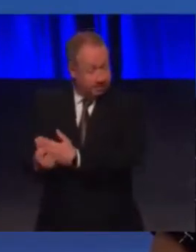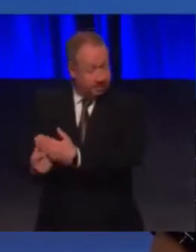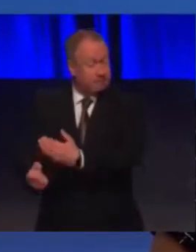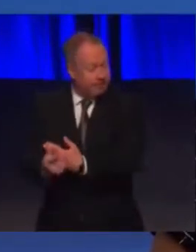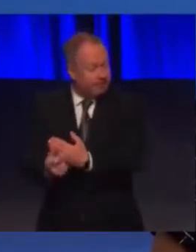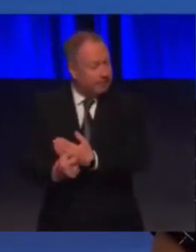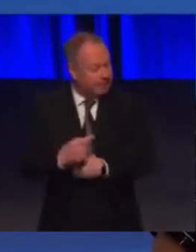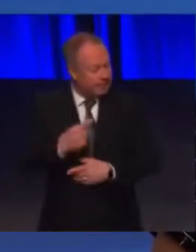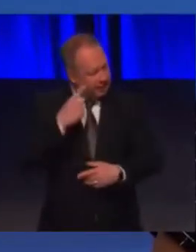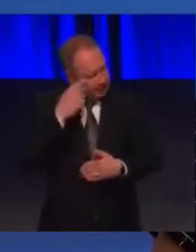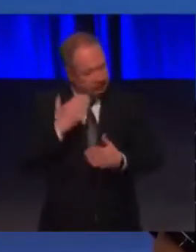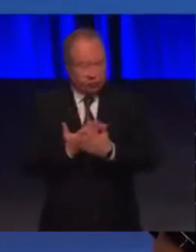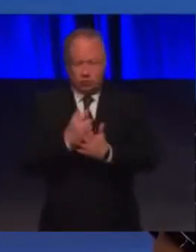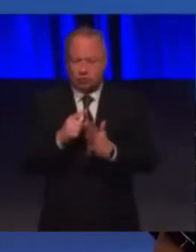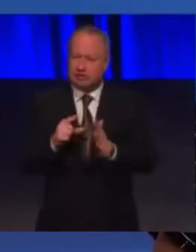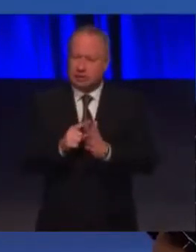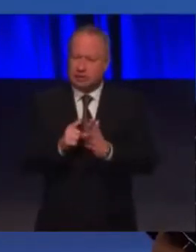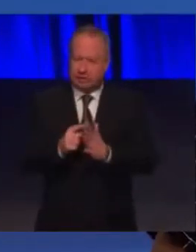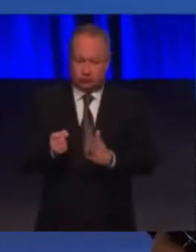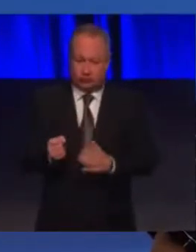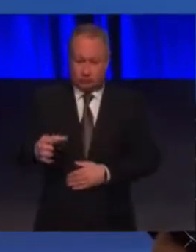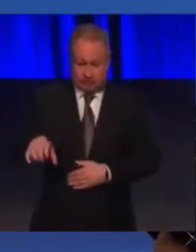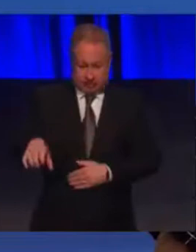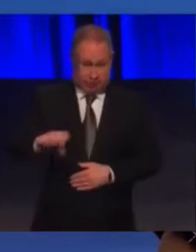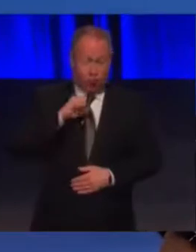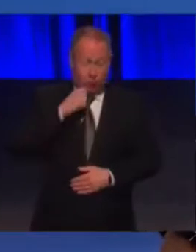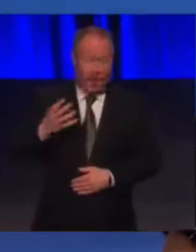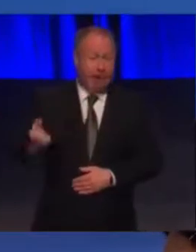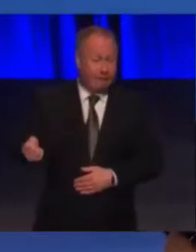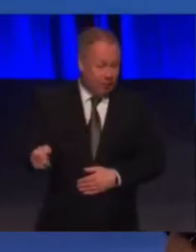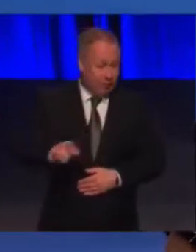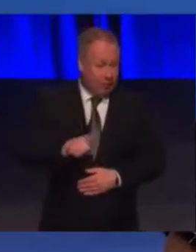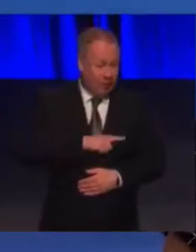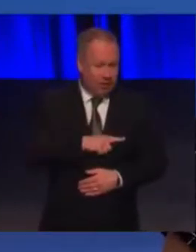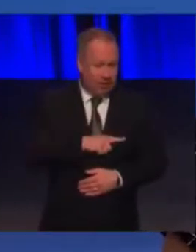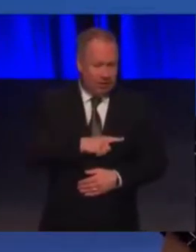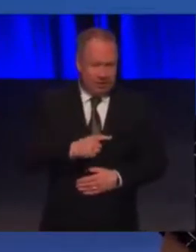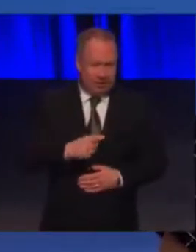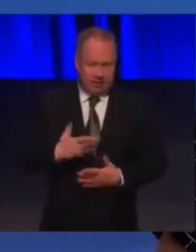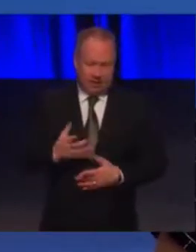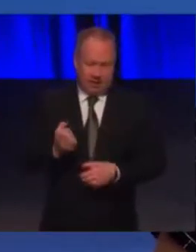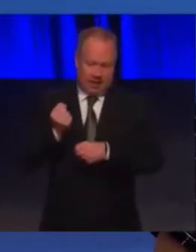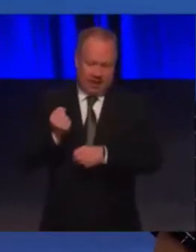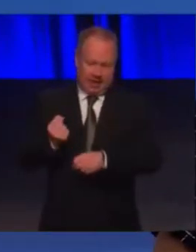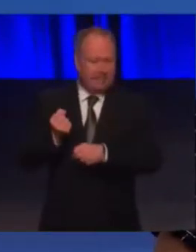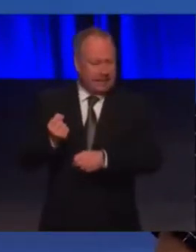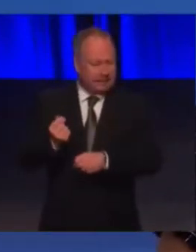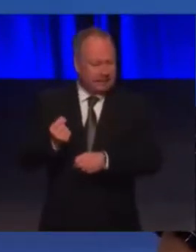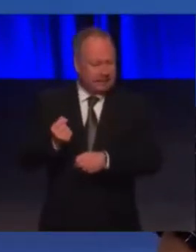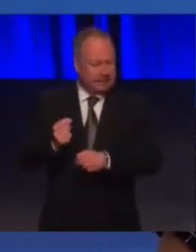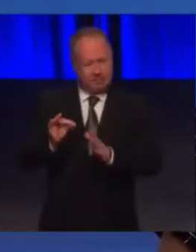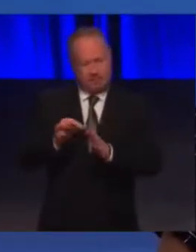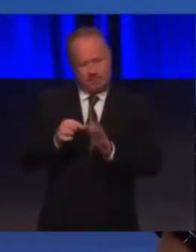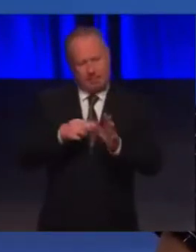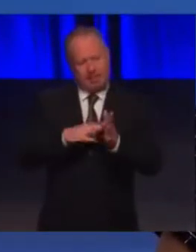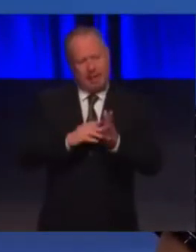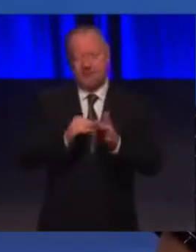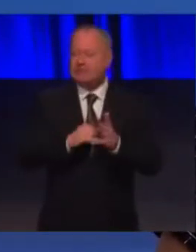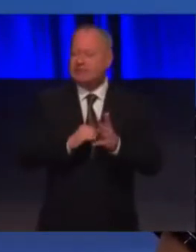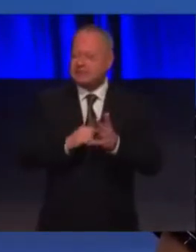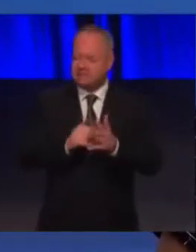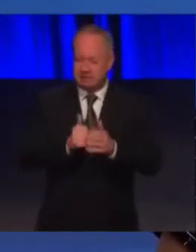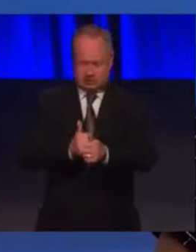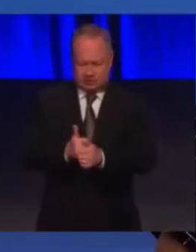I believe, the new Dundee station is going to have one, thanks to all the campaigning by PAMIS, who have supported our